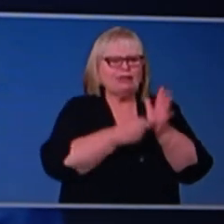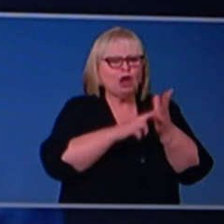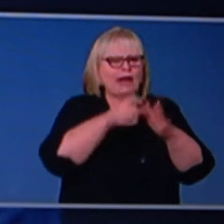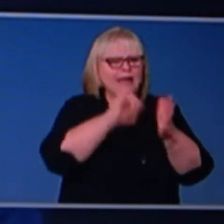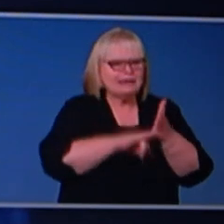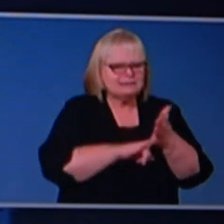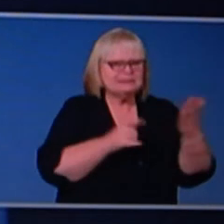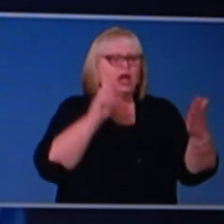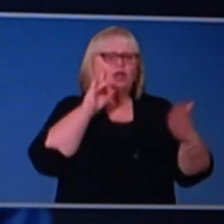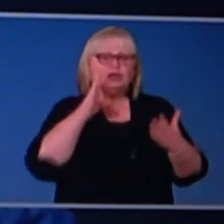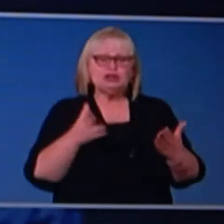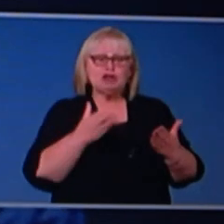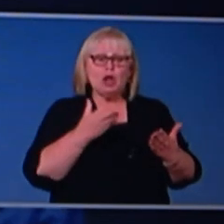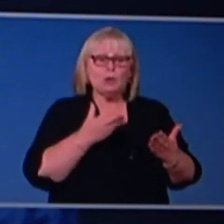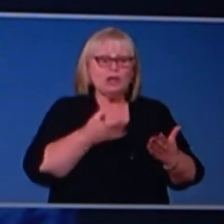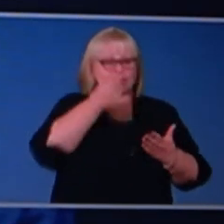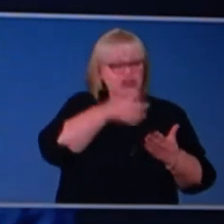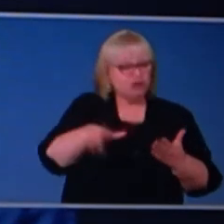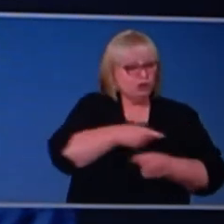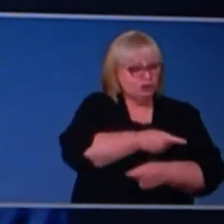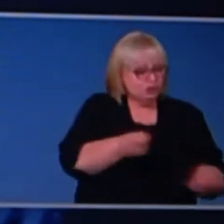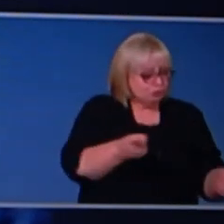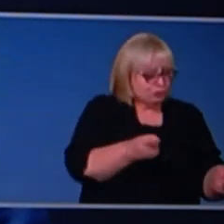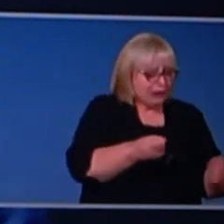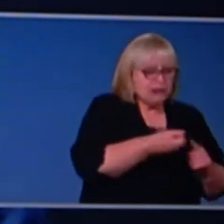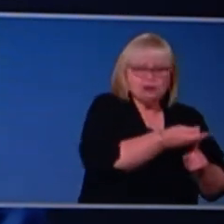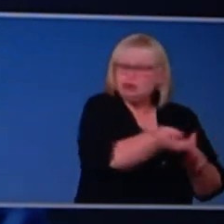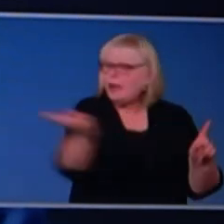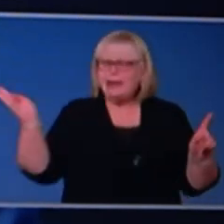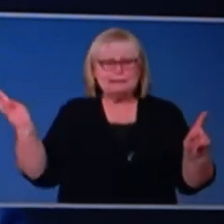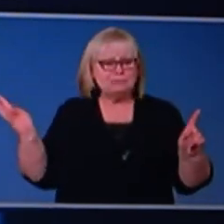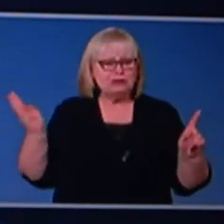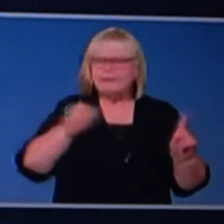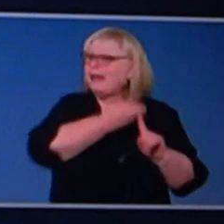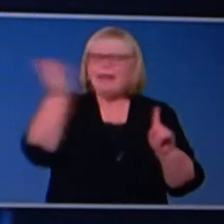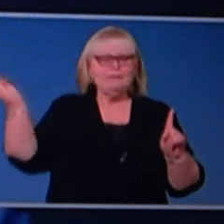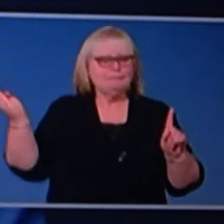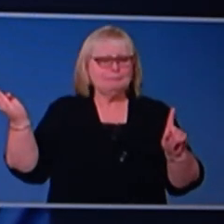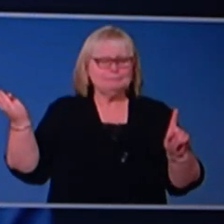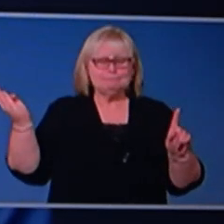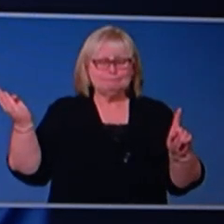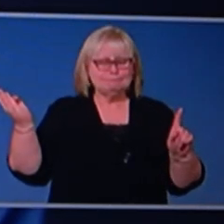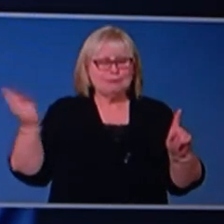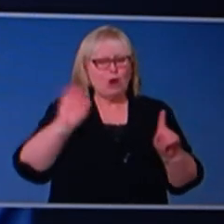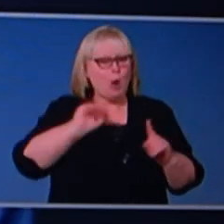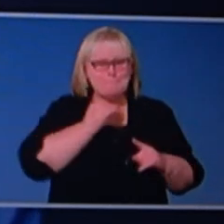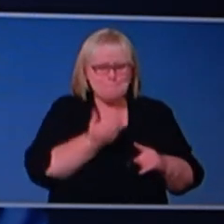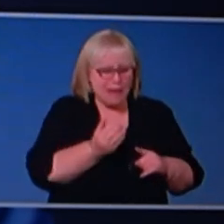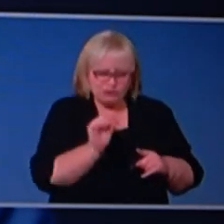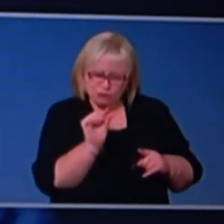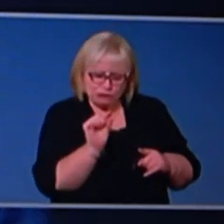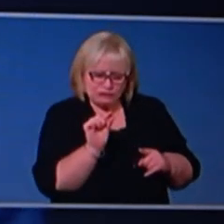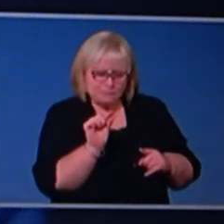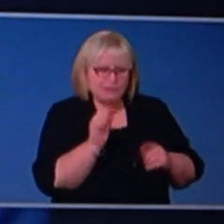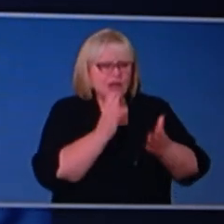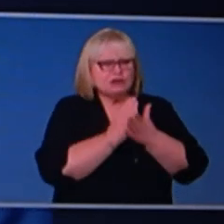show that transmission amongst children is not, is not being seen. It's not significant. So there really isn't